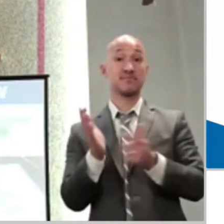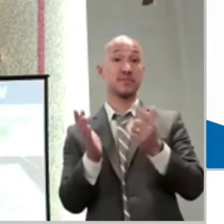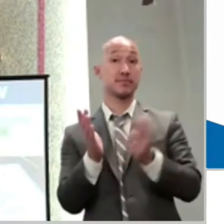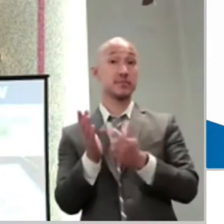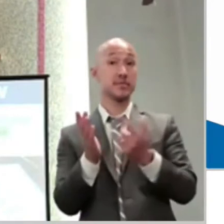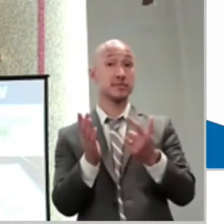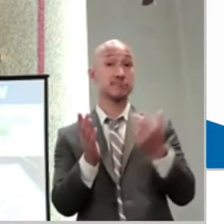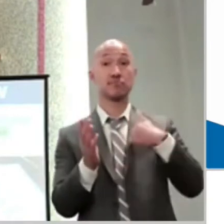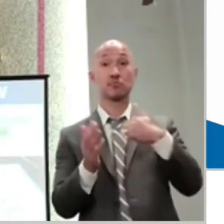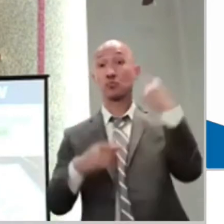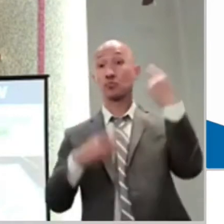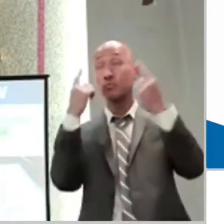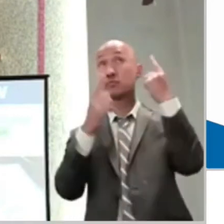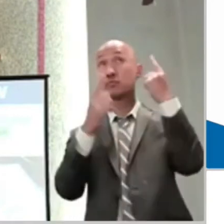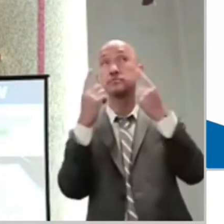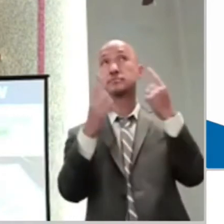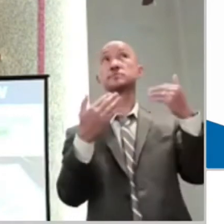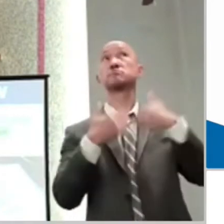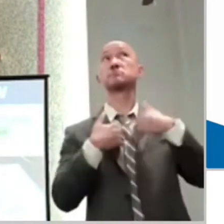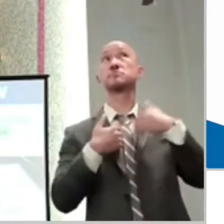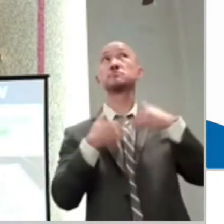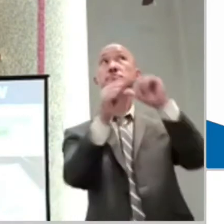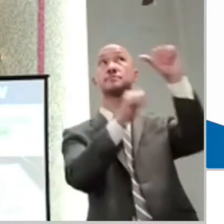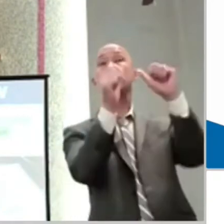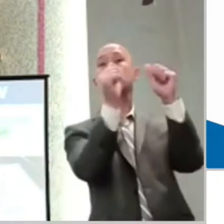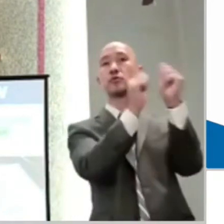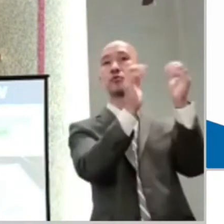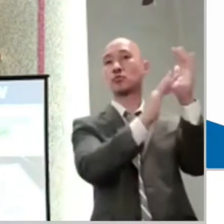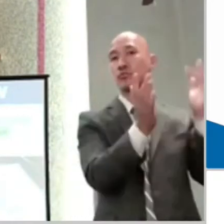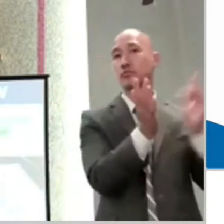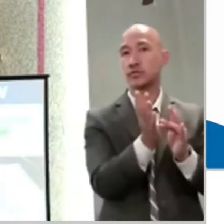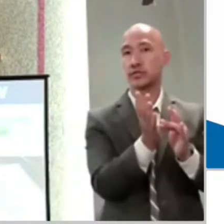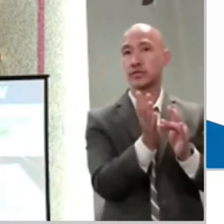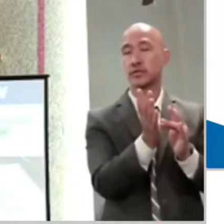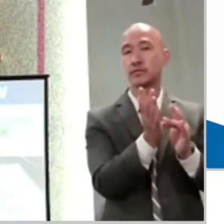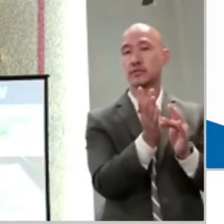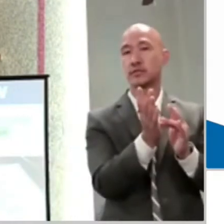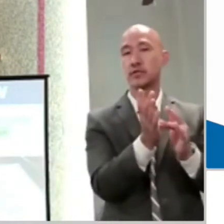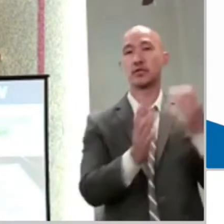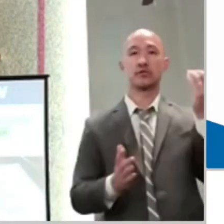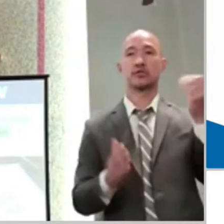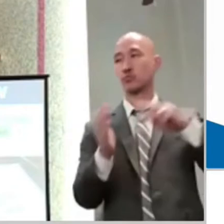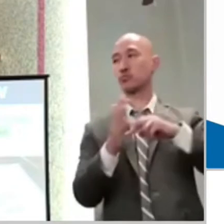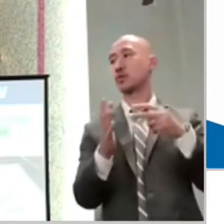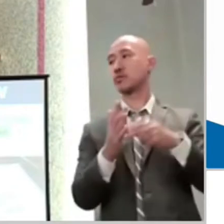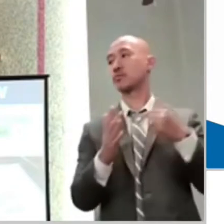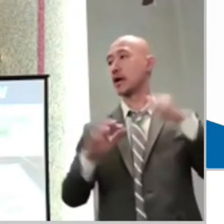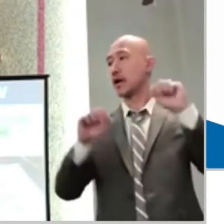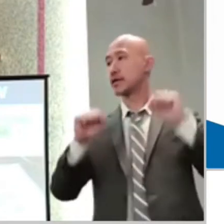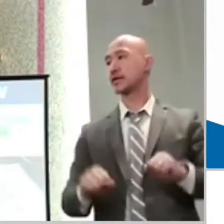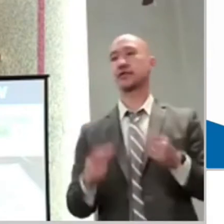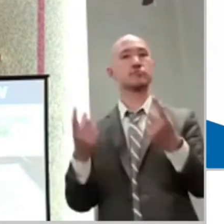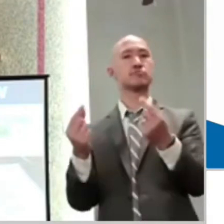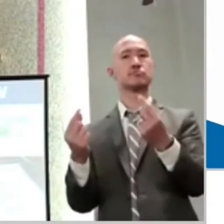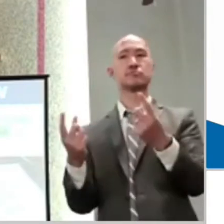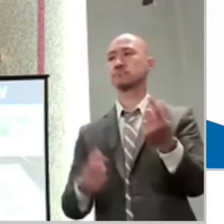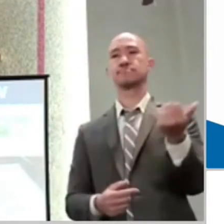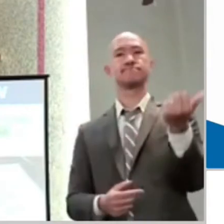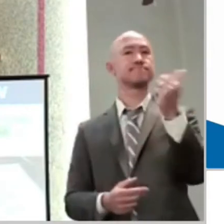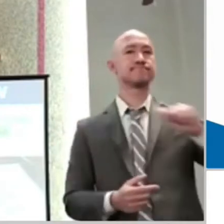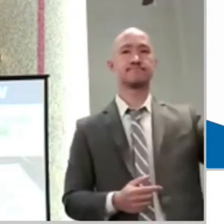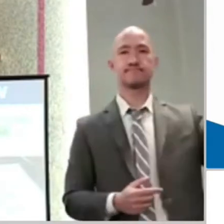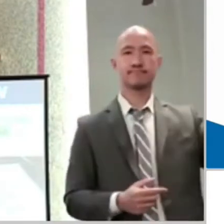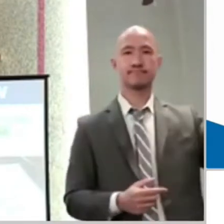push these buttons, and it's going to happen for me because I'm a Christian. What does that mean? Well, hey, I go to church. I give my